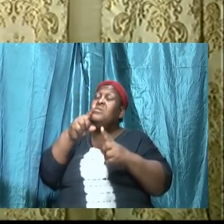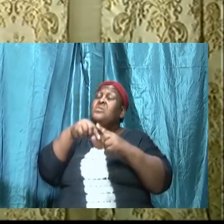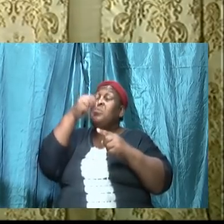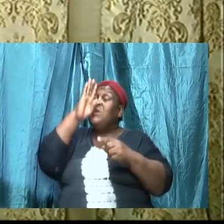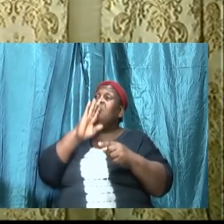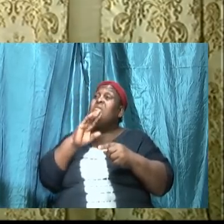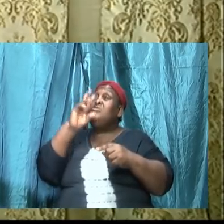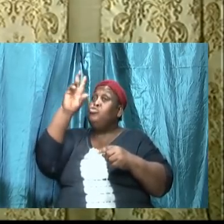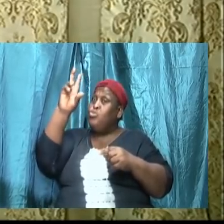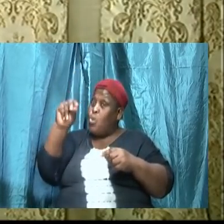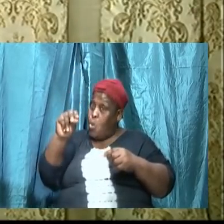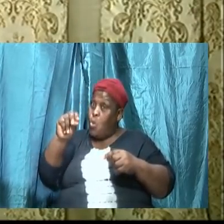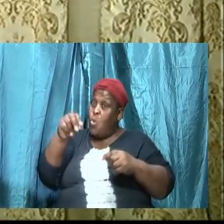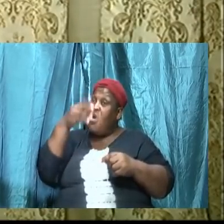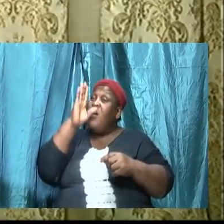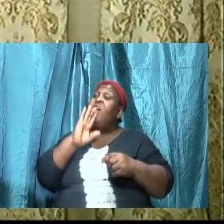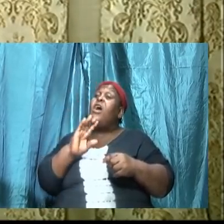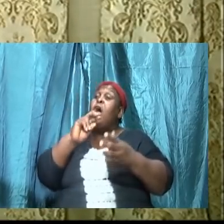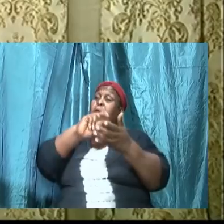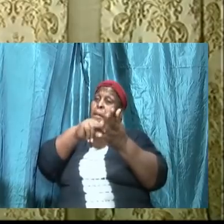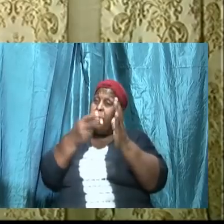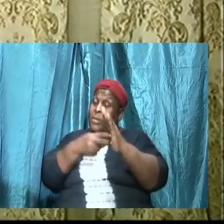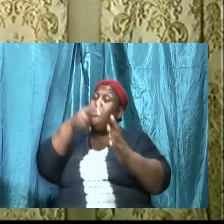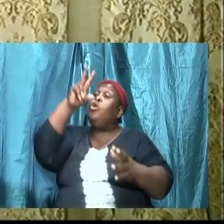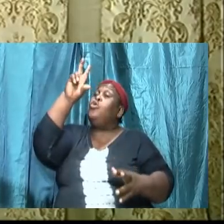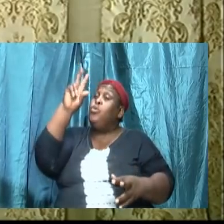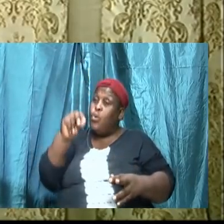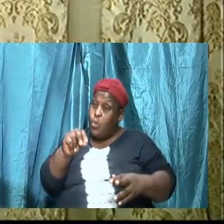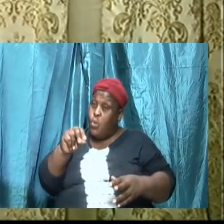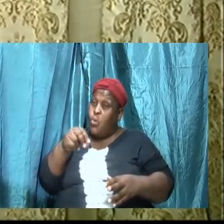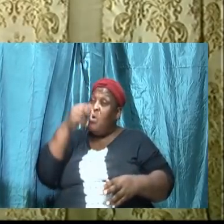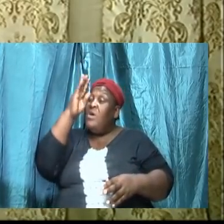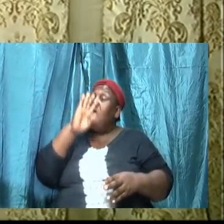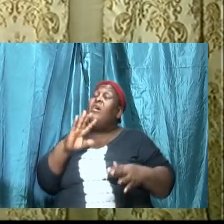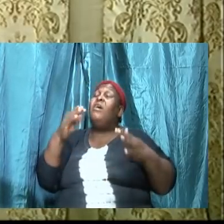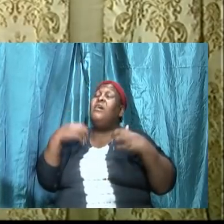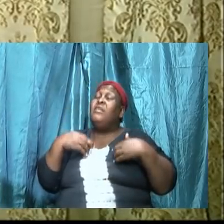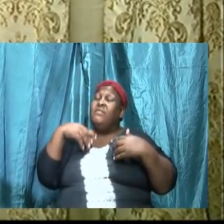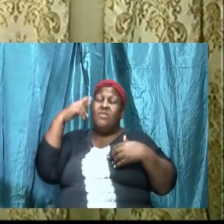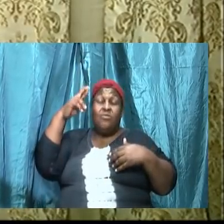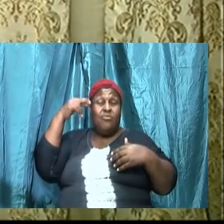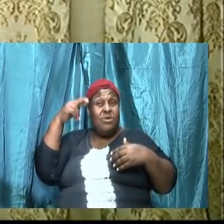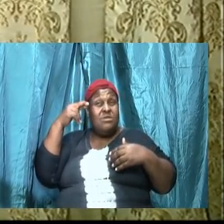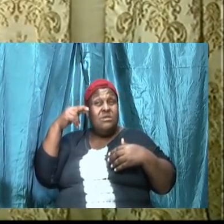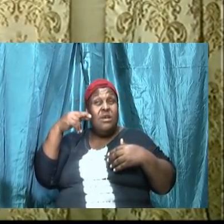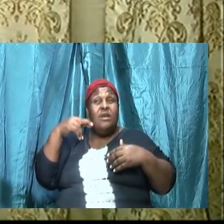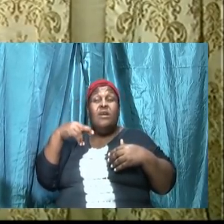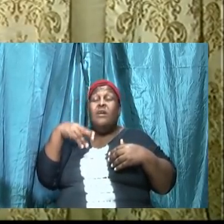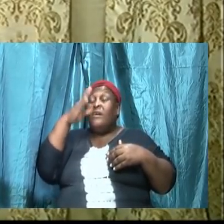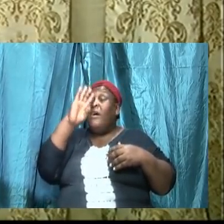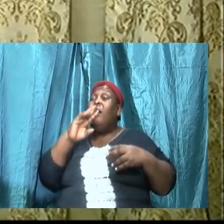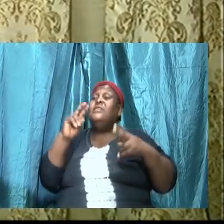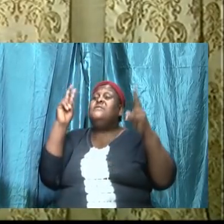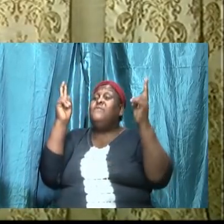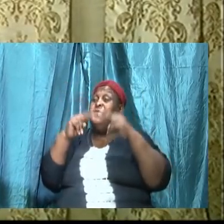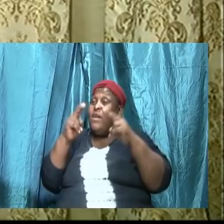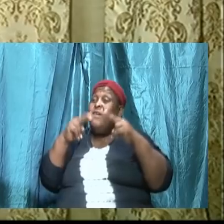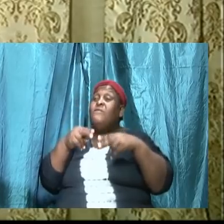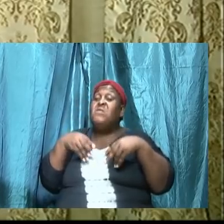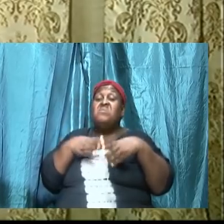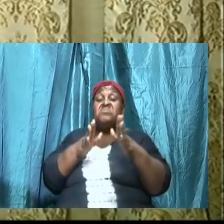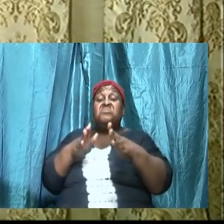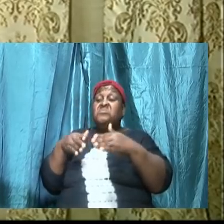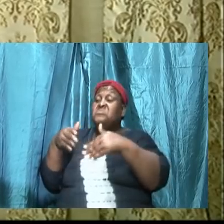He has a reason as I said before he is very strategic he is very deliberate. If God said